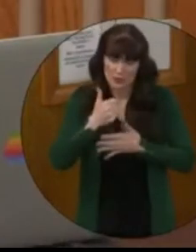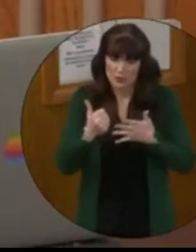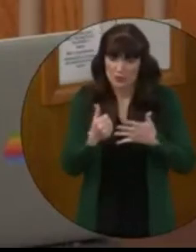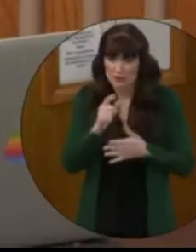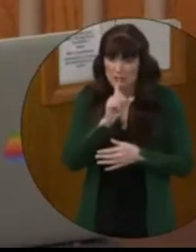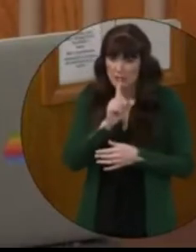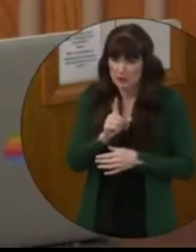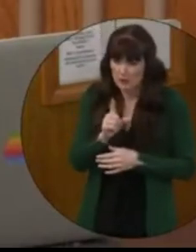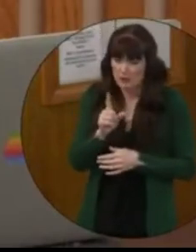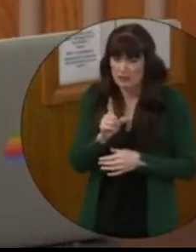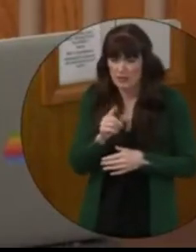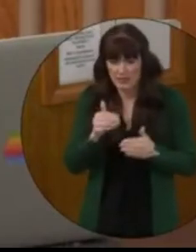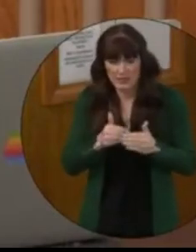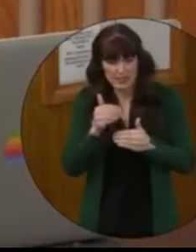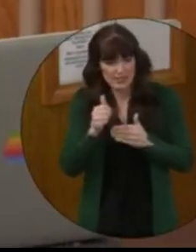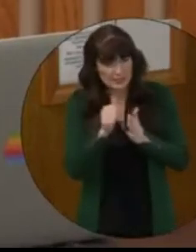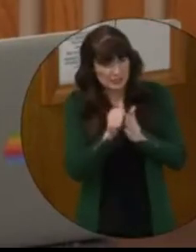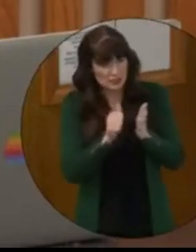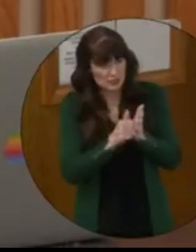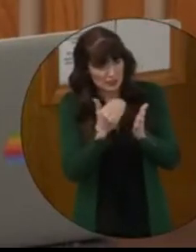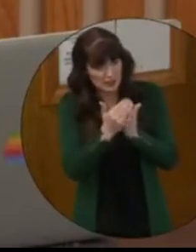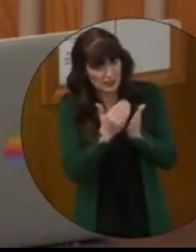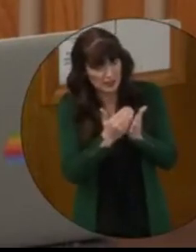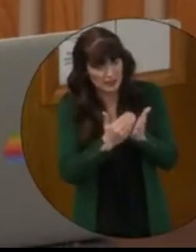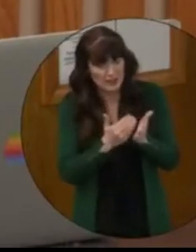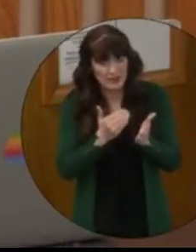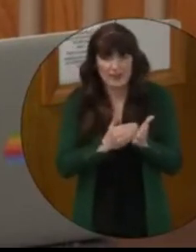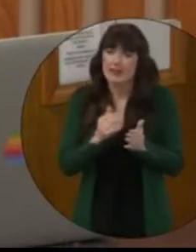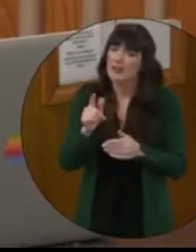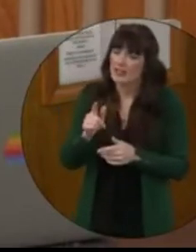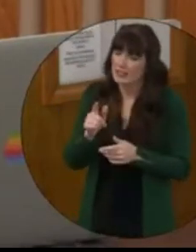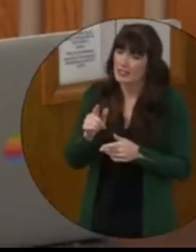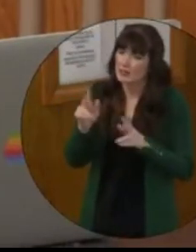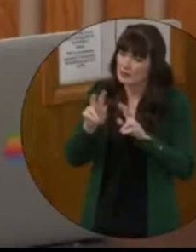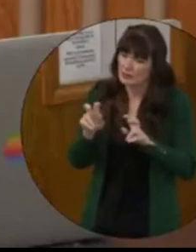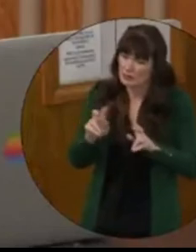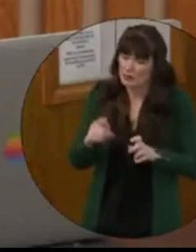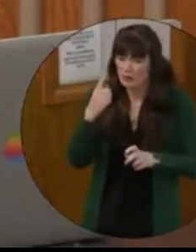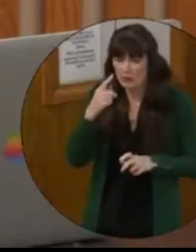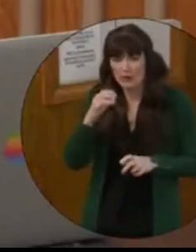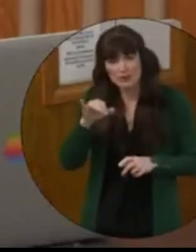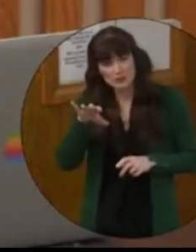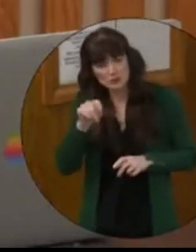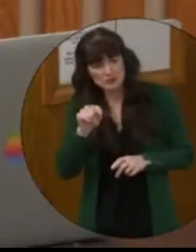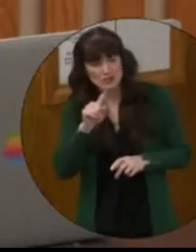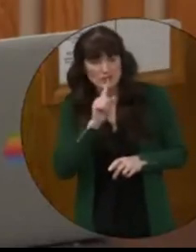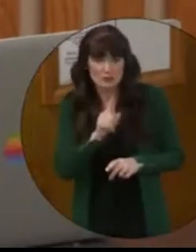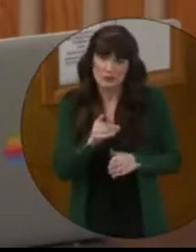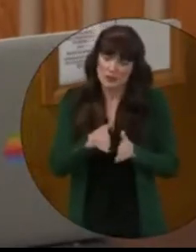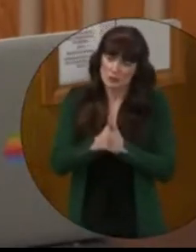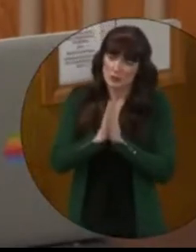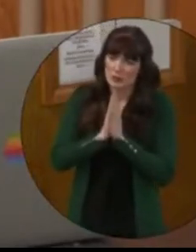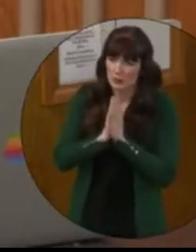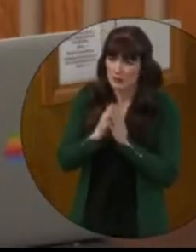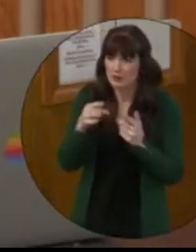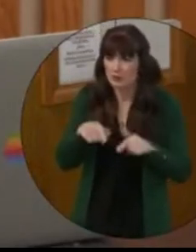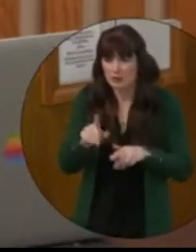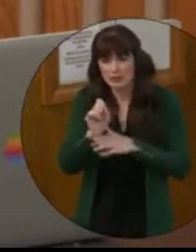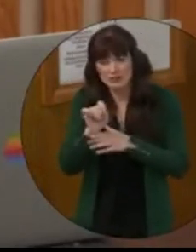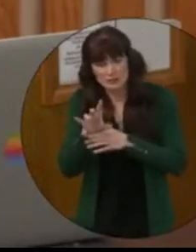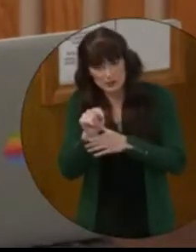made sure it was on the very next agenda. The item was a mid-year evaluation for the superintendent, which was being requested in September.